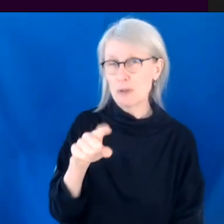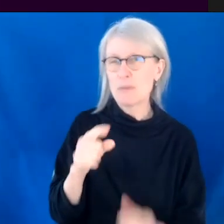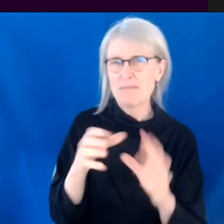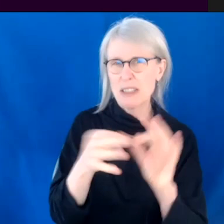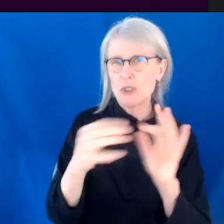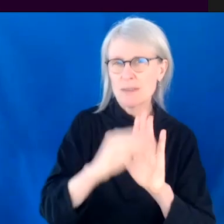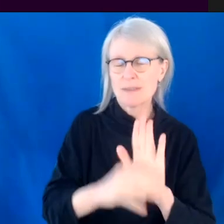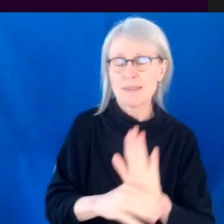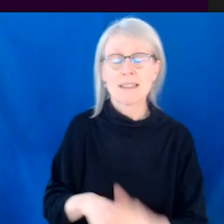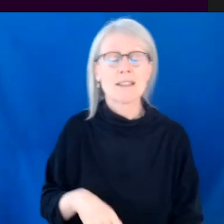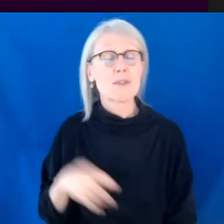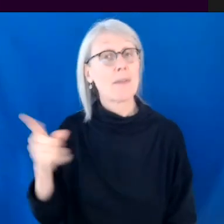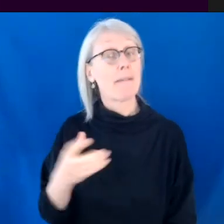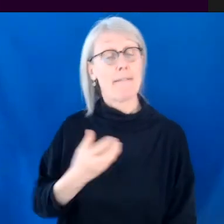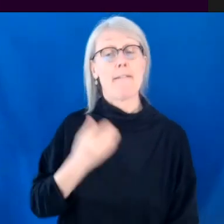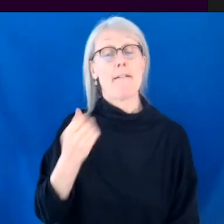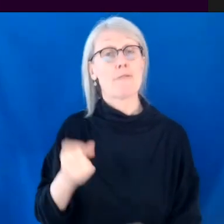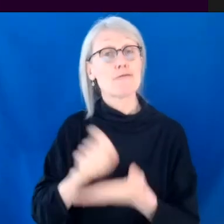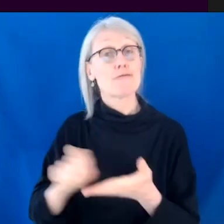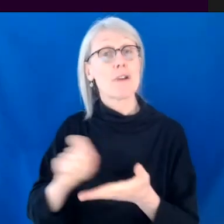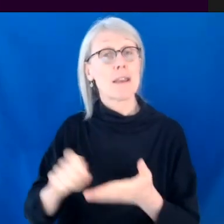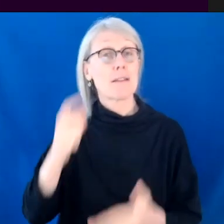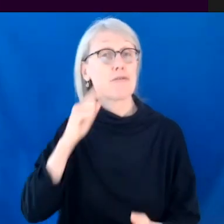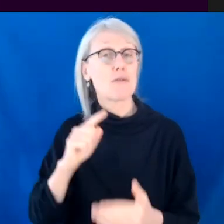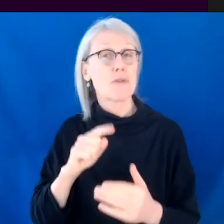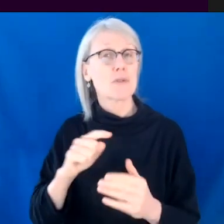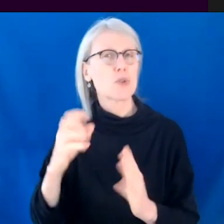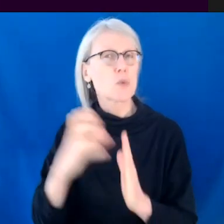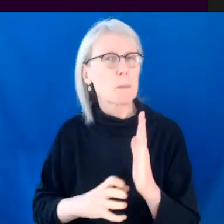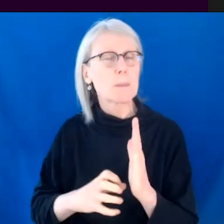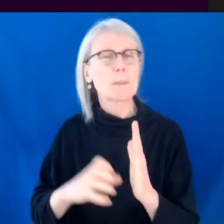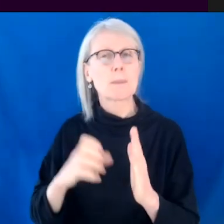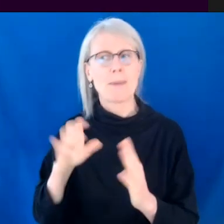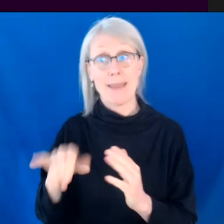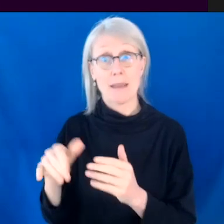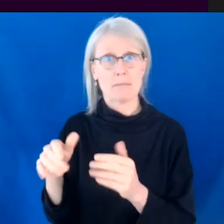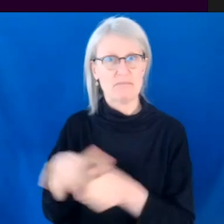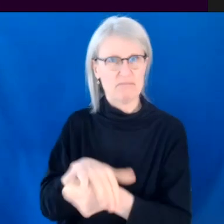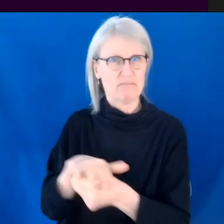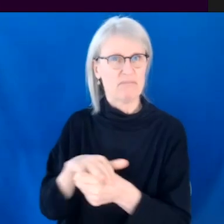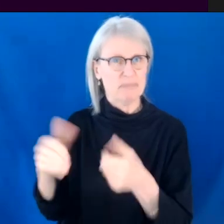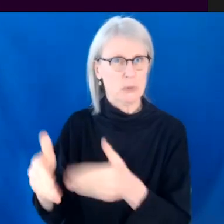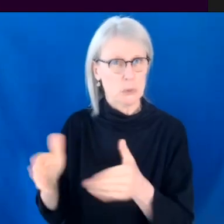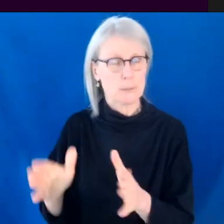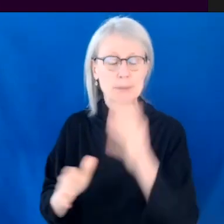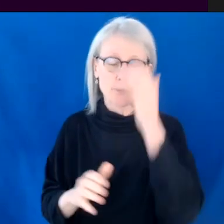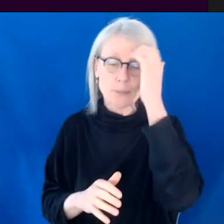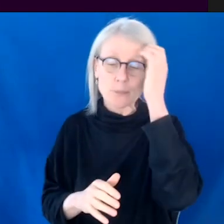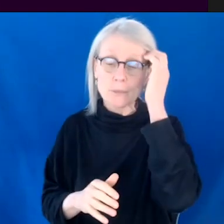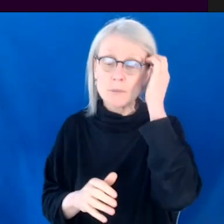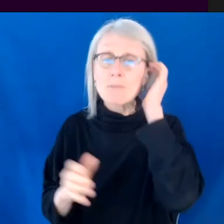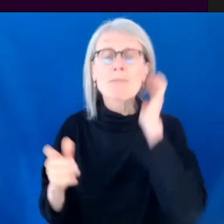hired as the script coordinator in that room. And, um, and then I got half a